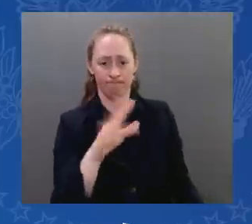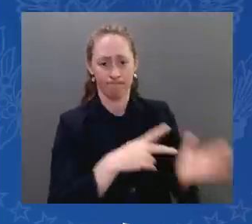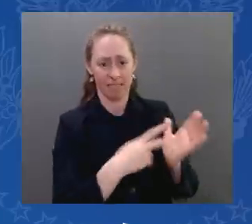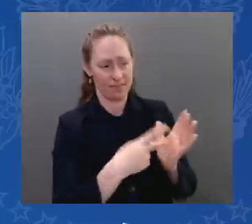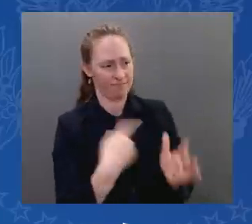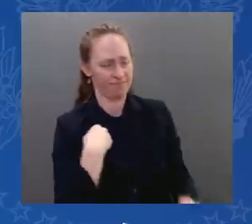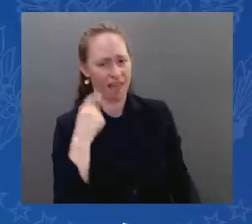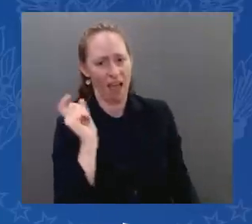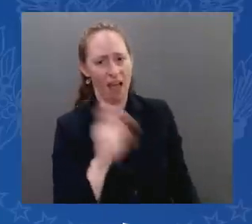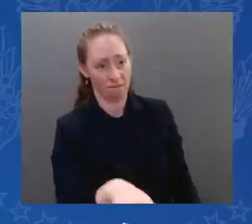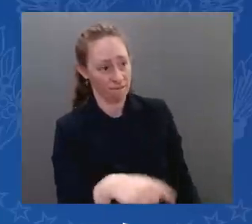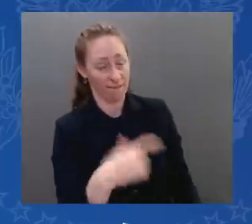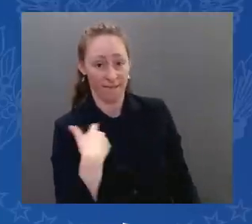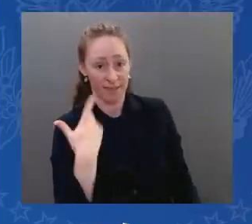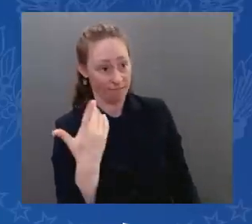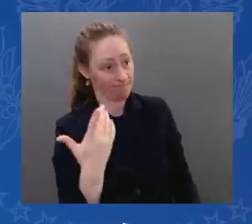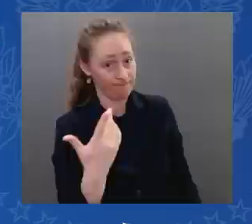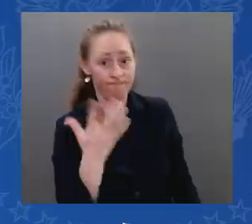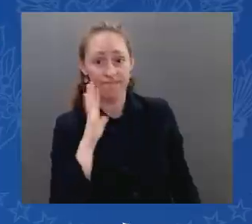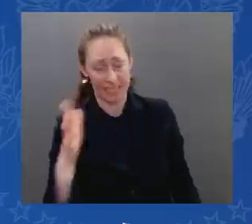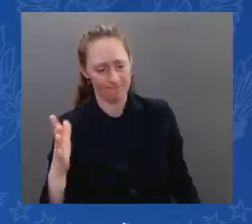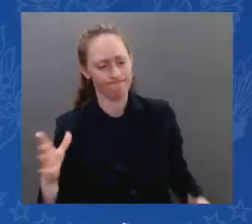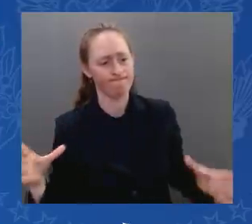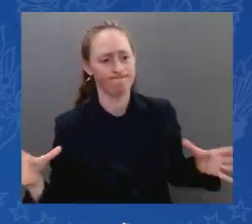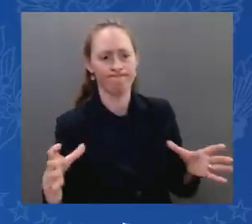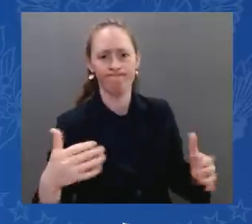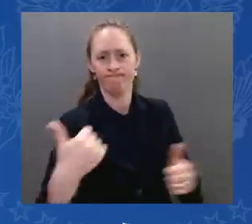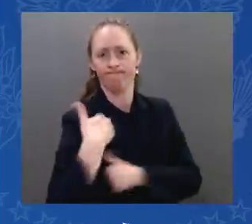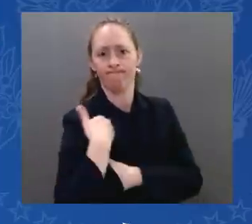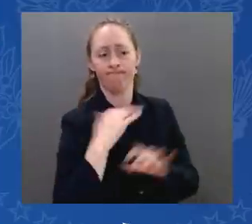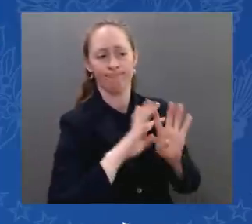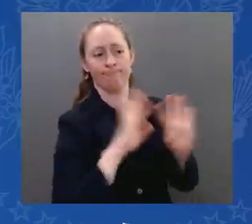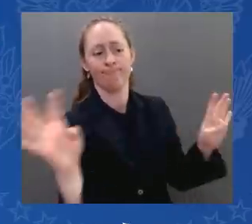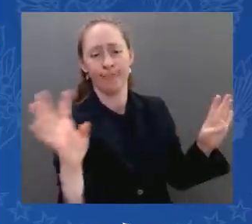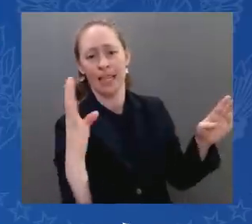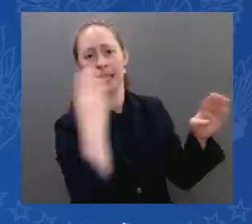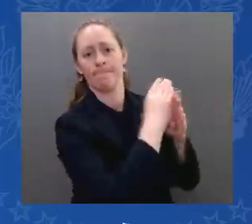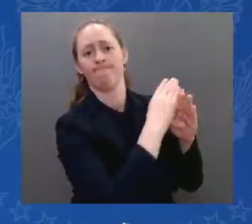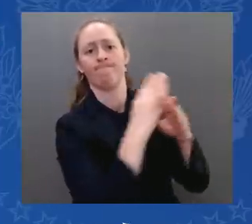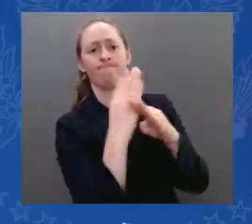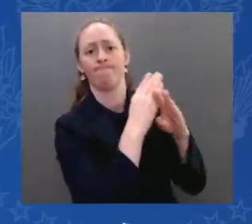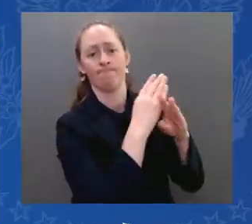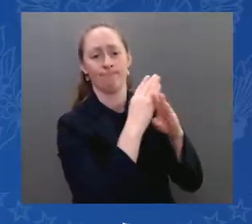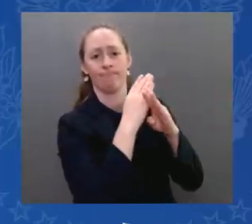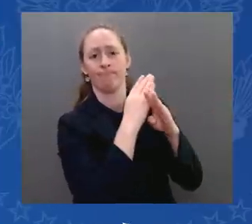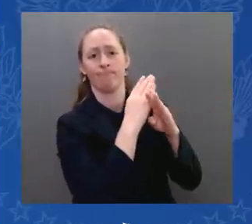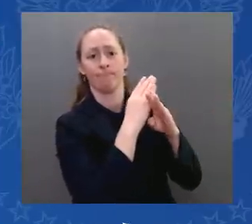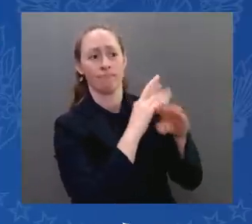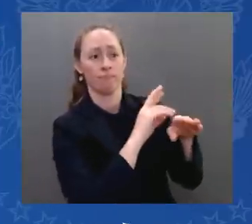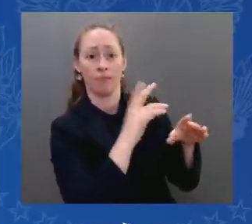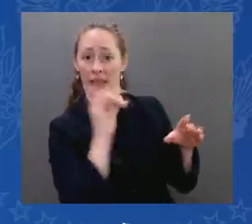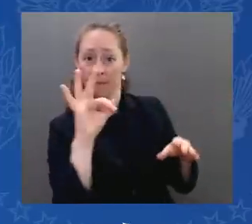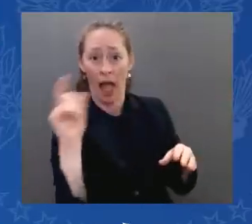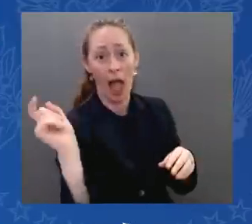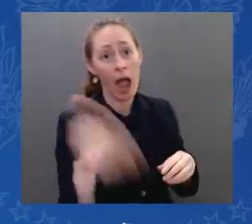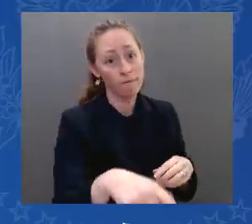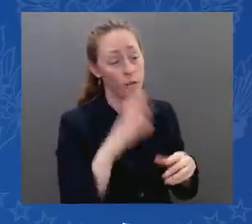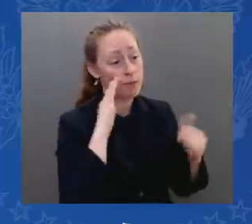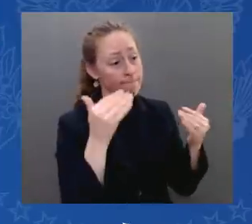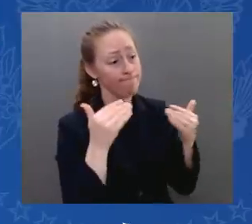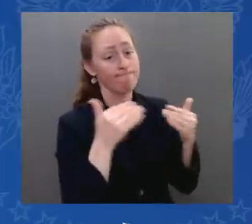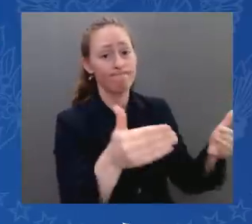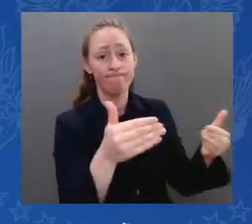You have said many times, Mr. President, that big countries do not bluff. I completely agree.